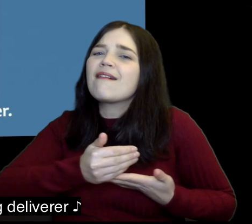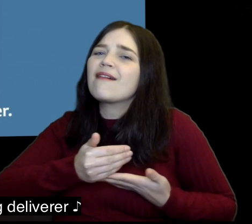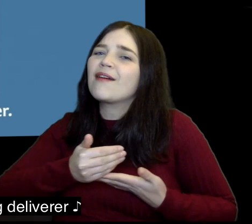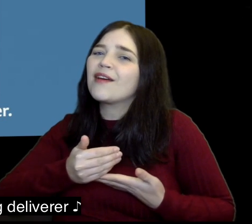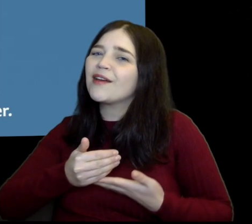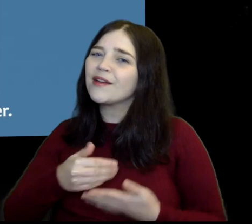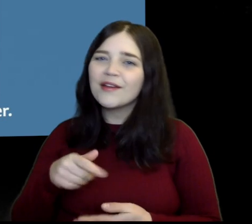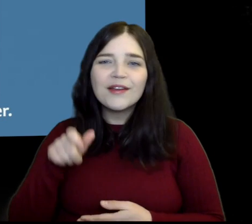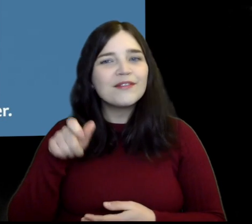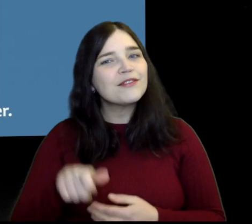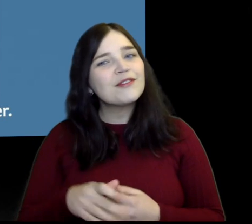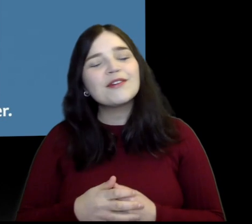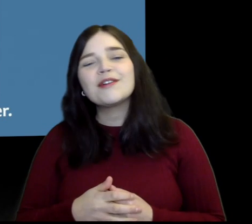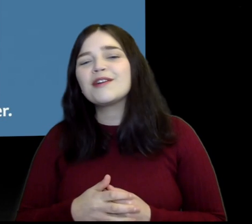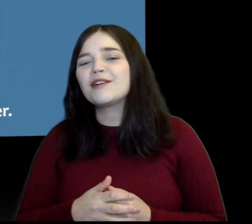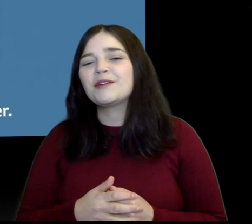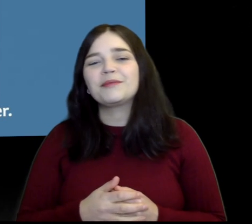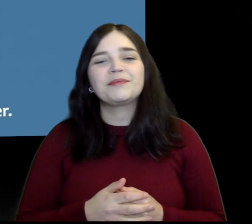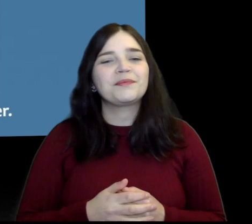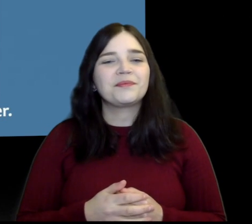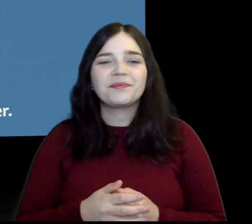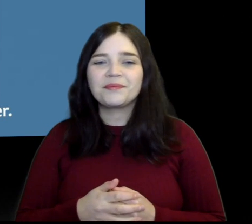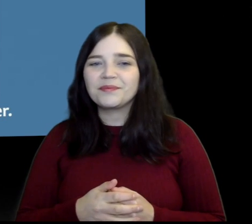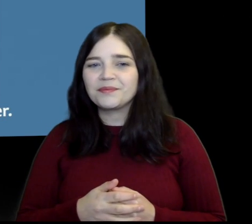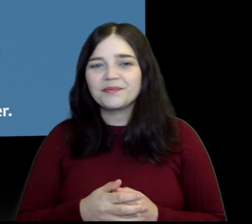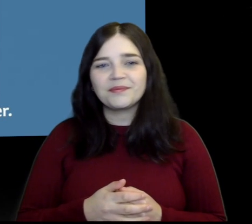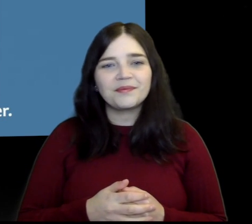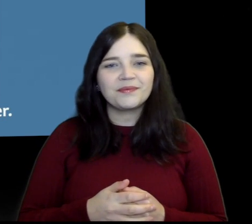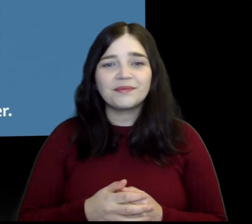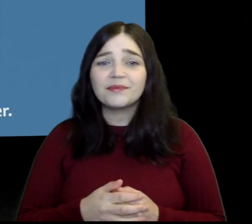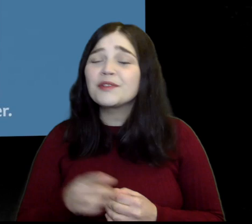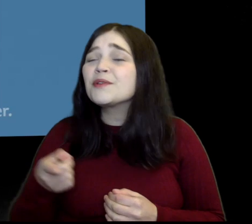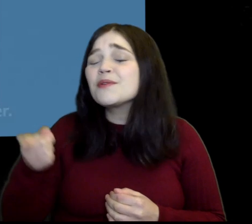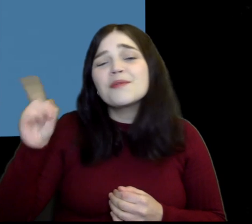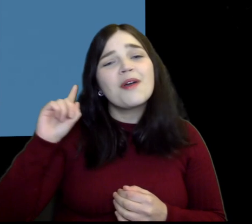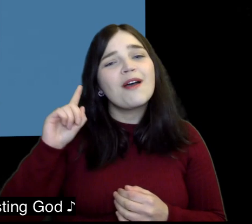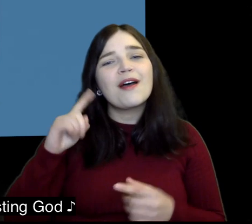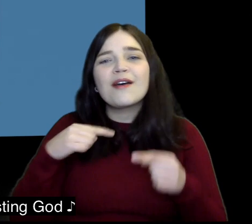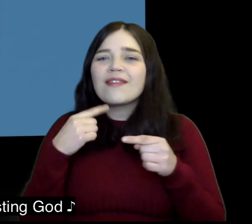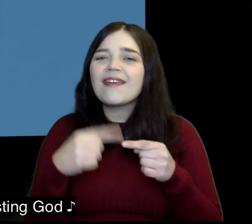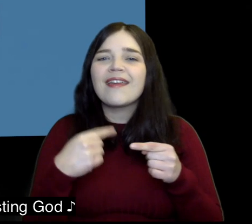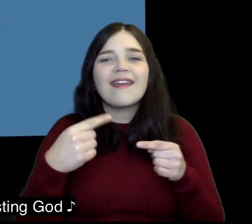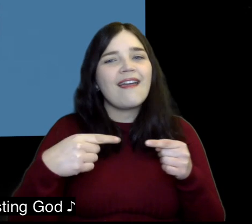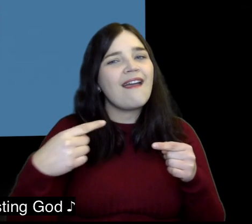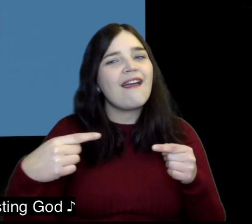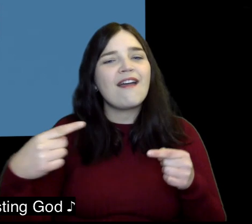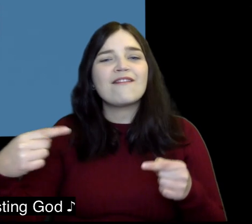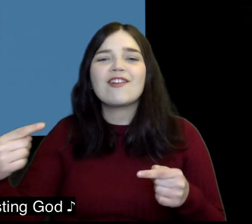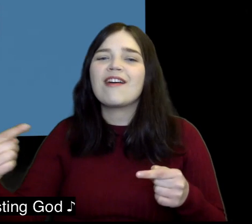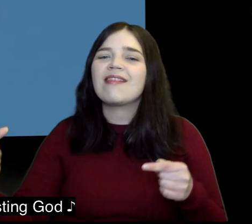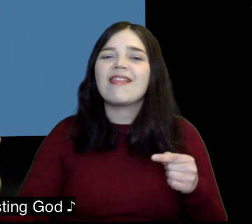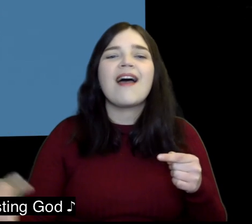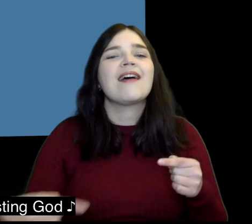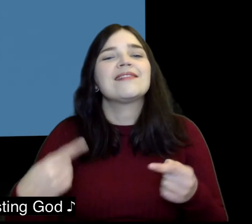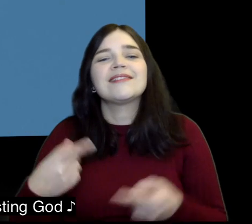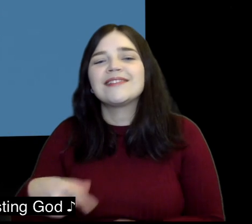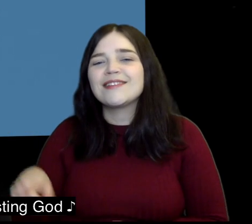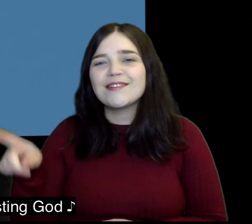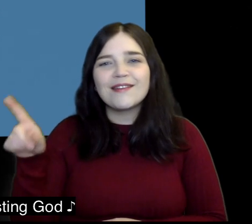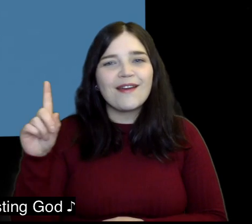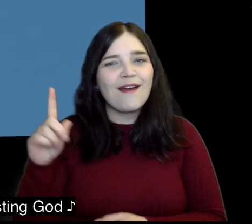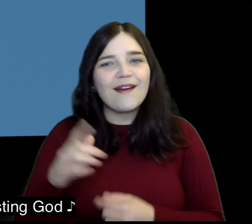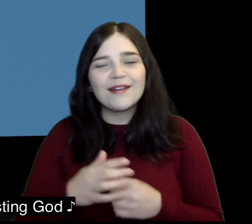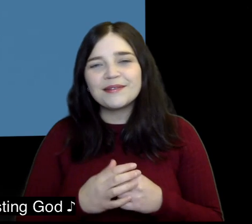deliverer You are the